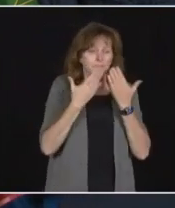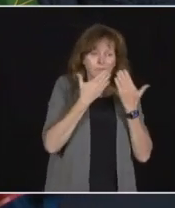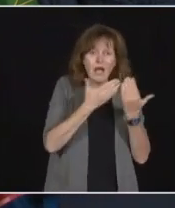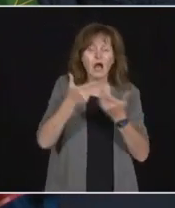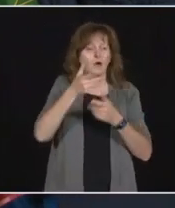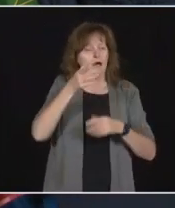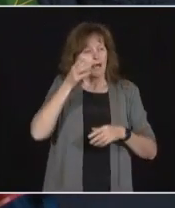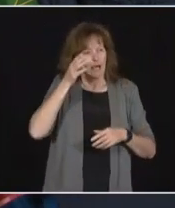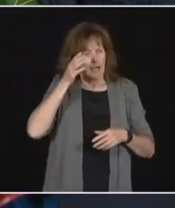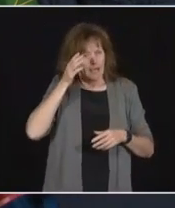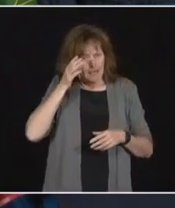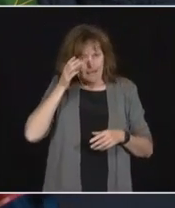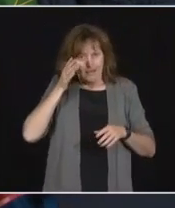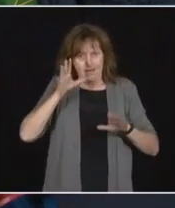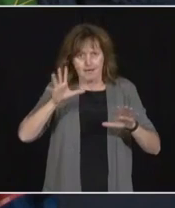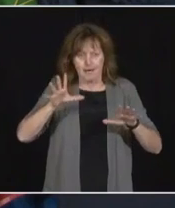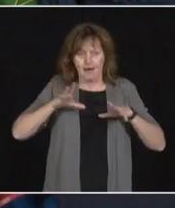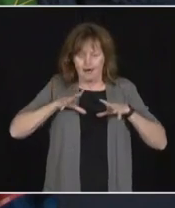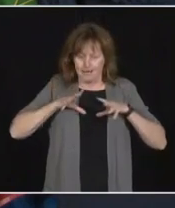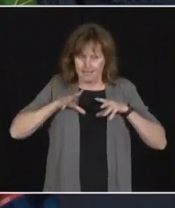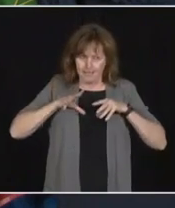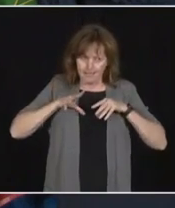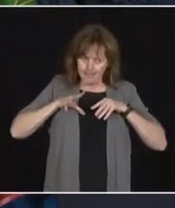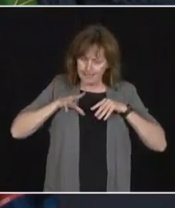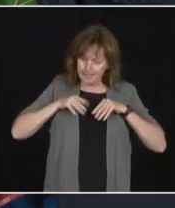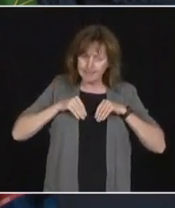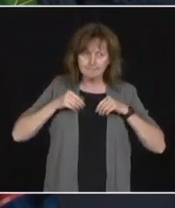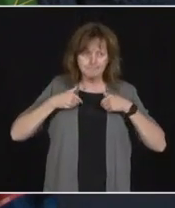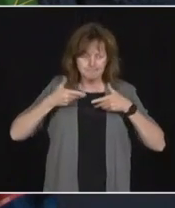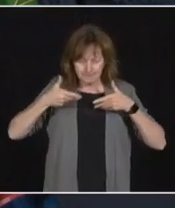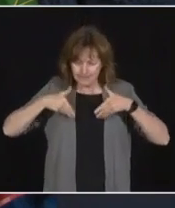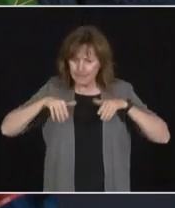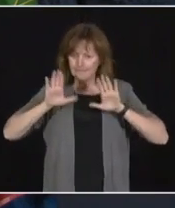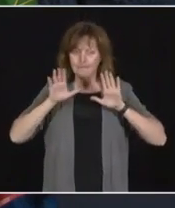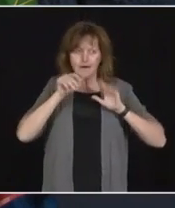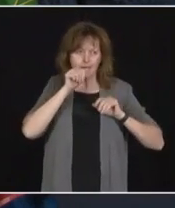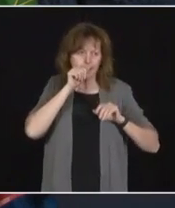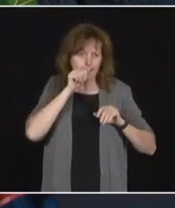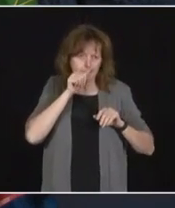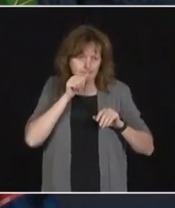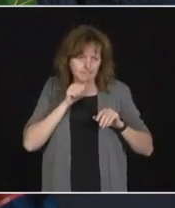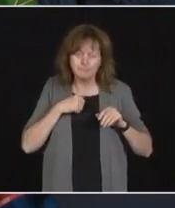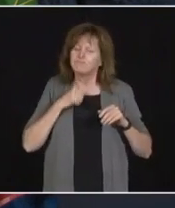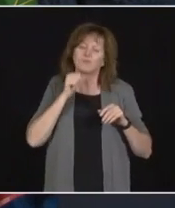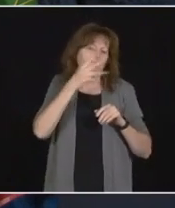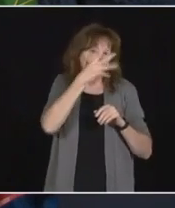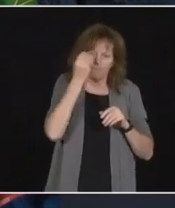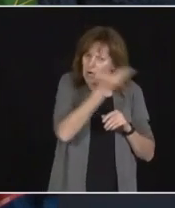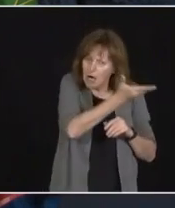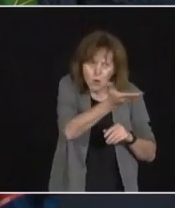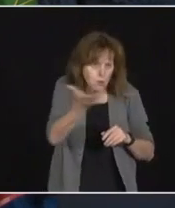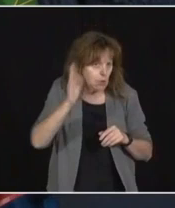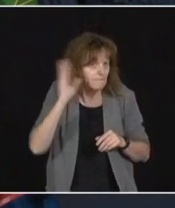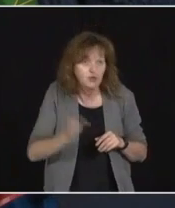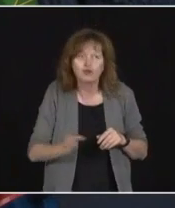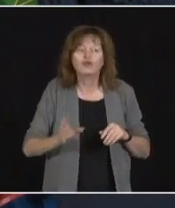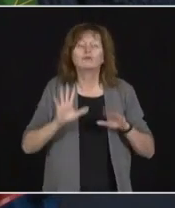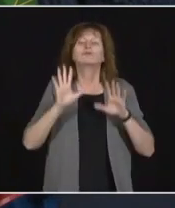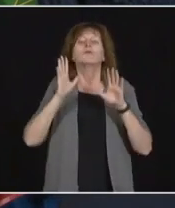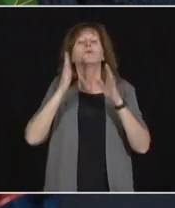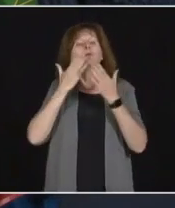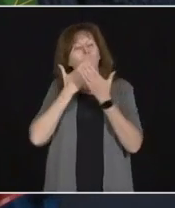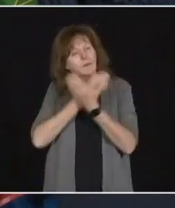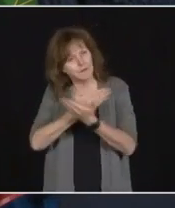Your sacrifice will not be forgotten. From the bottom of my heart, I thank you. And I thank all the families.